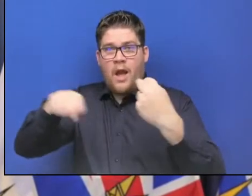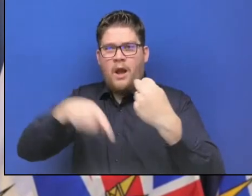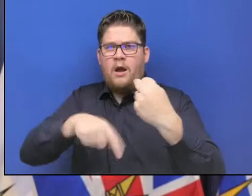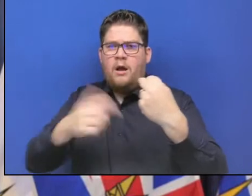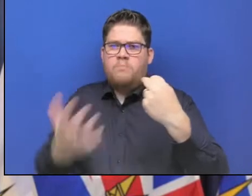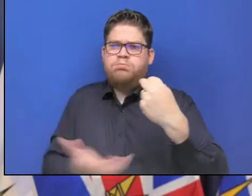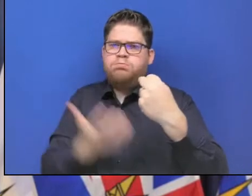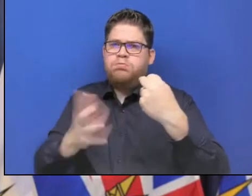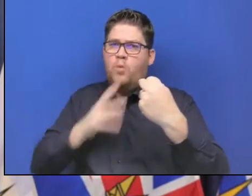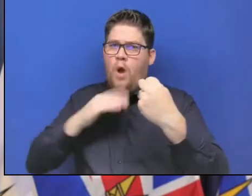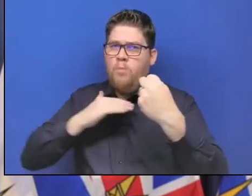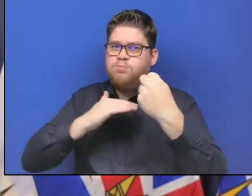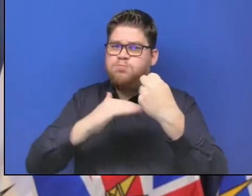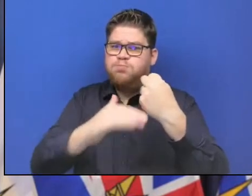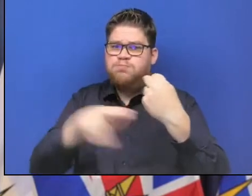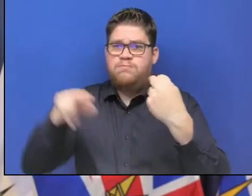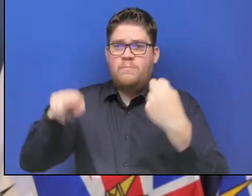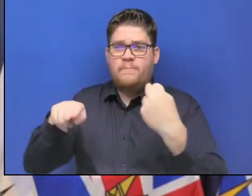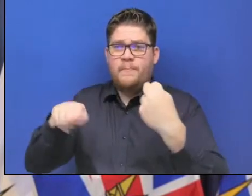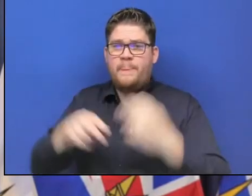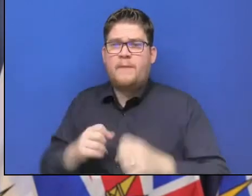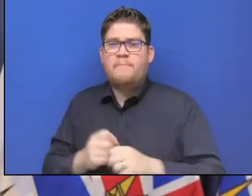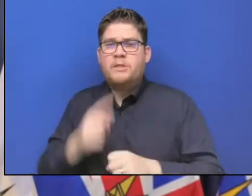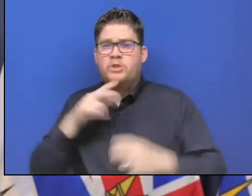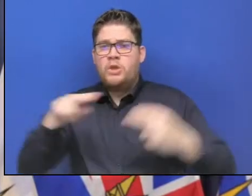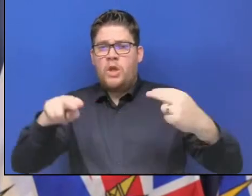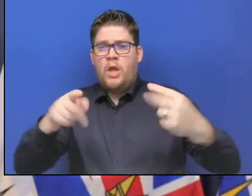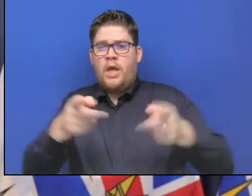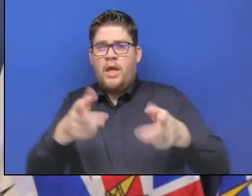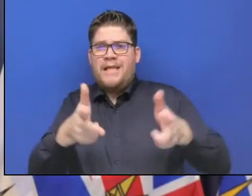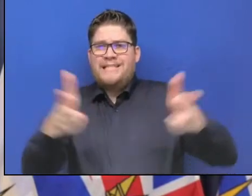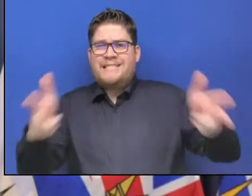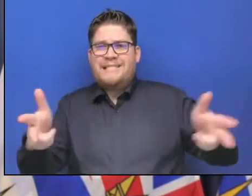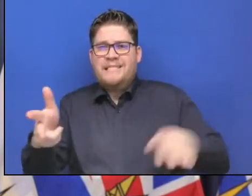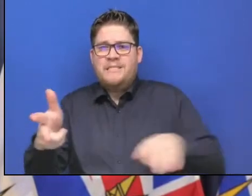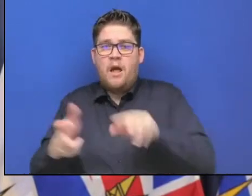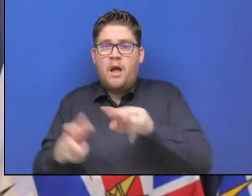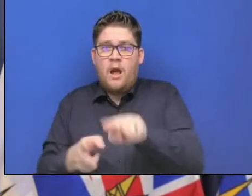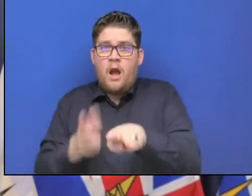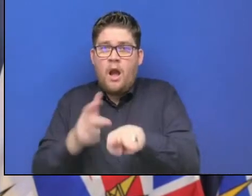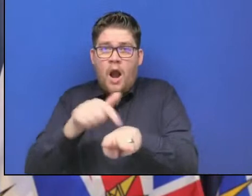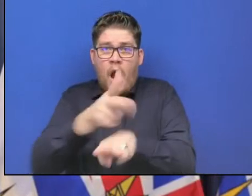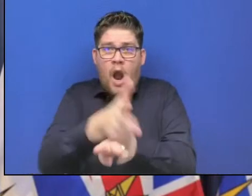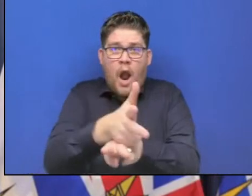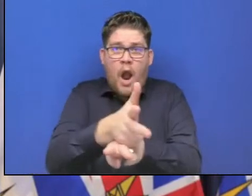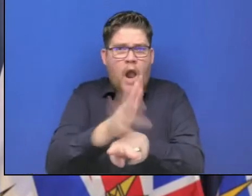particular attention and stay well clear of the shoulders. And that's